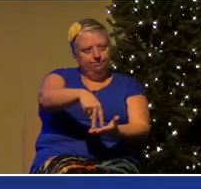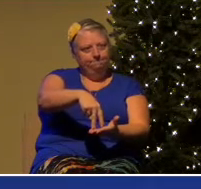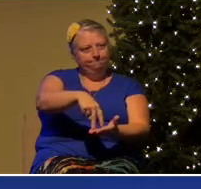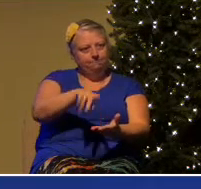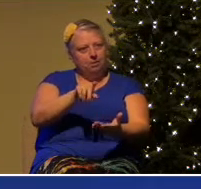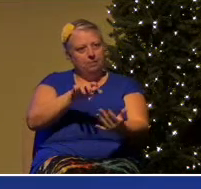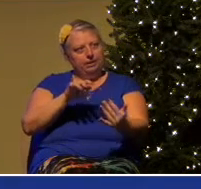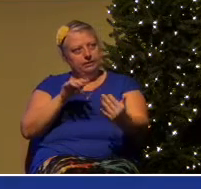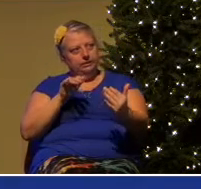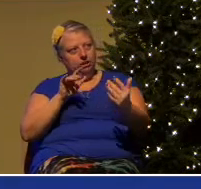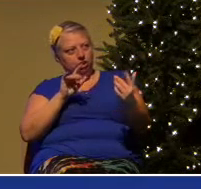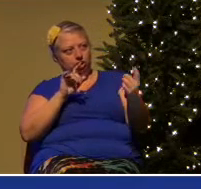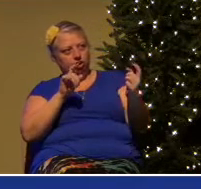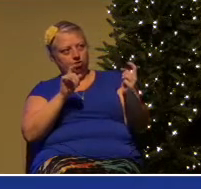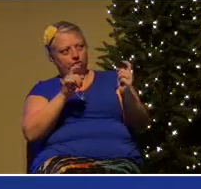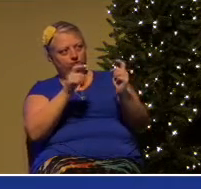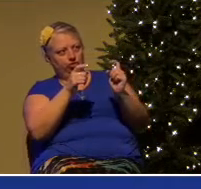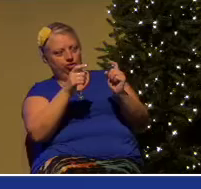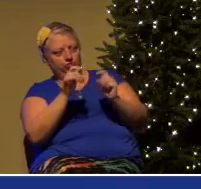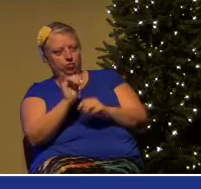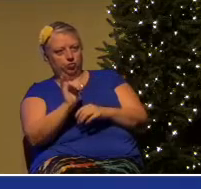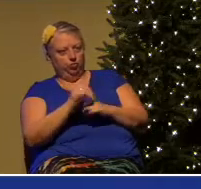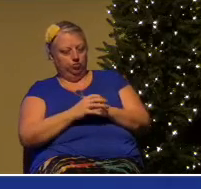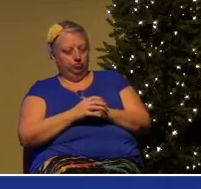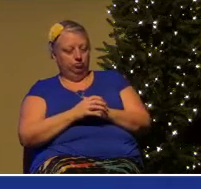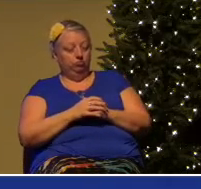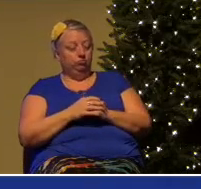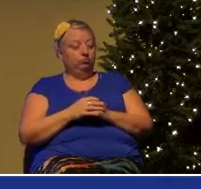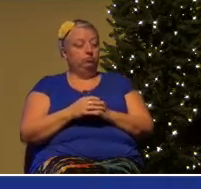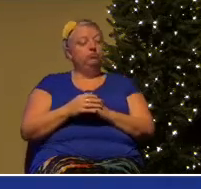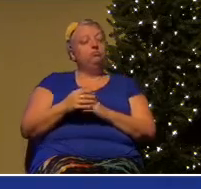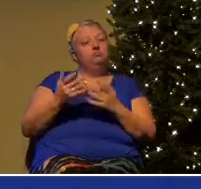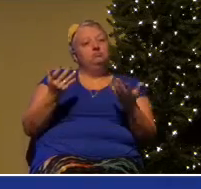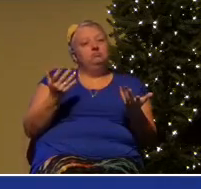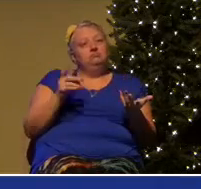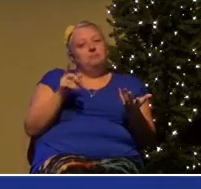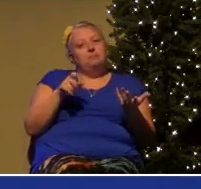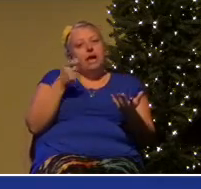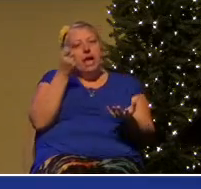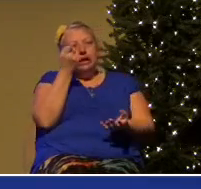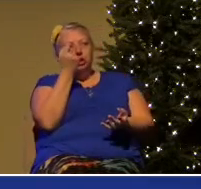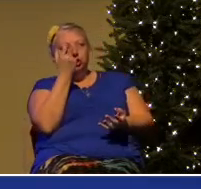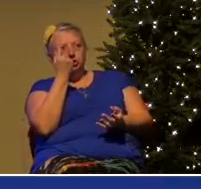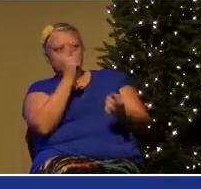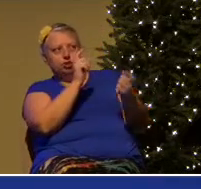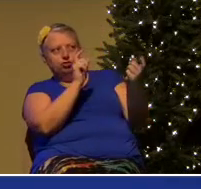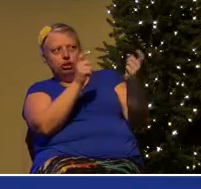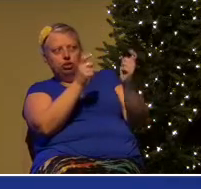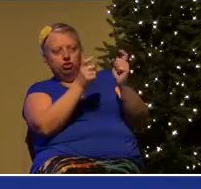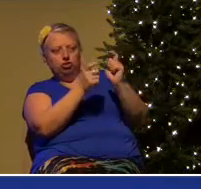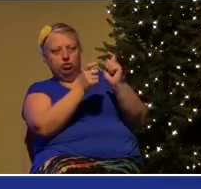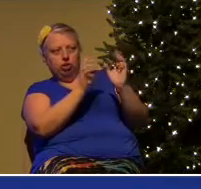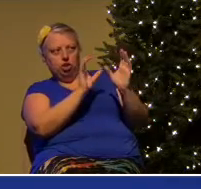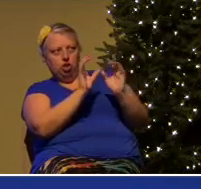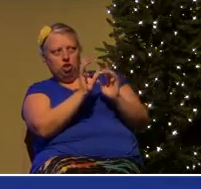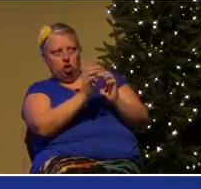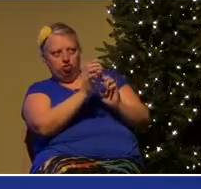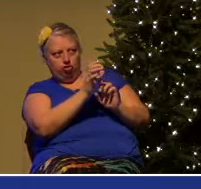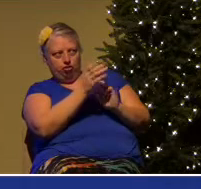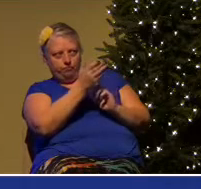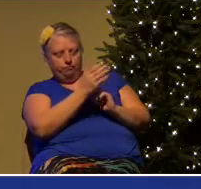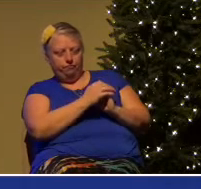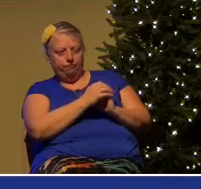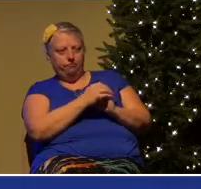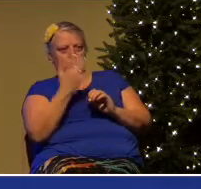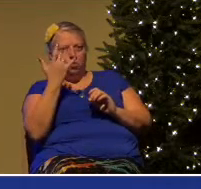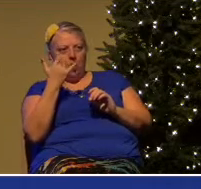Well, I said last time, first of all, we have to understand the changes in our culture. That's why I have been elaborating on them a little